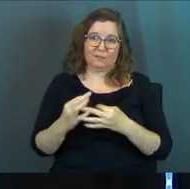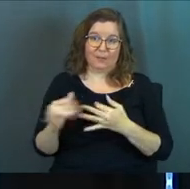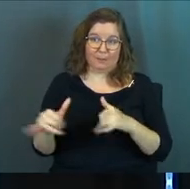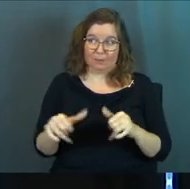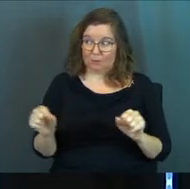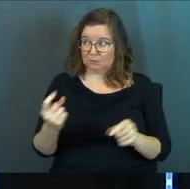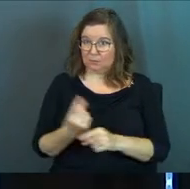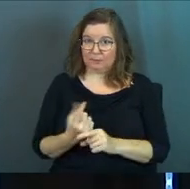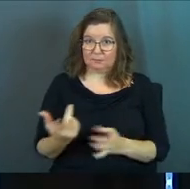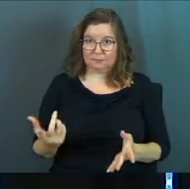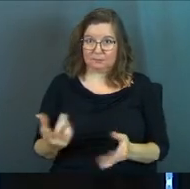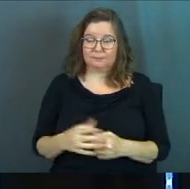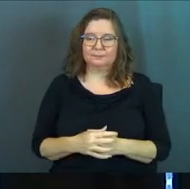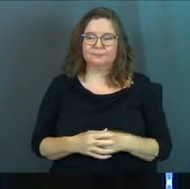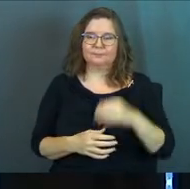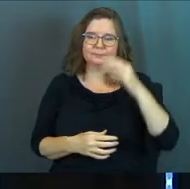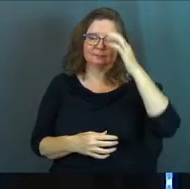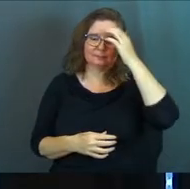Yes?